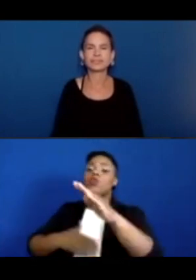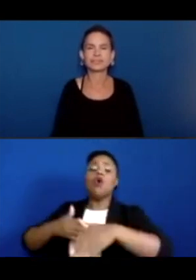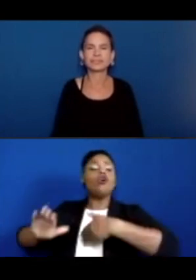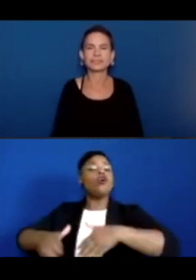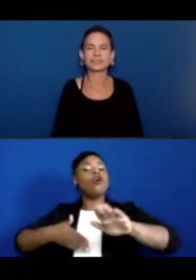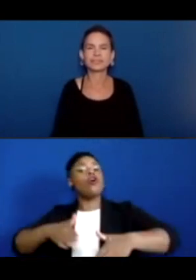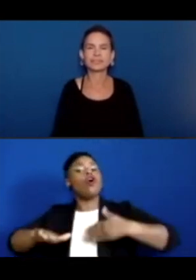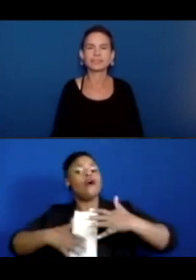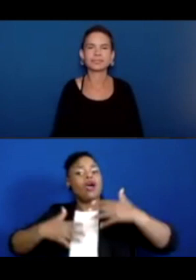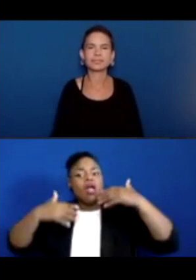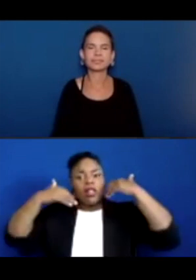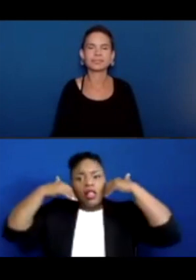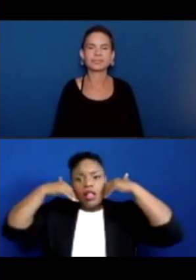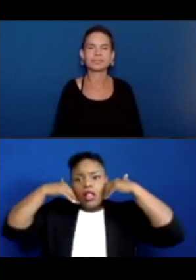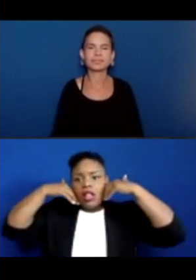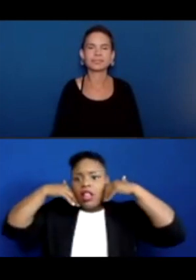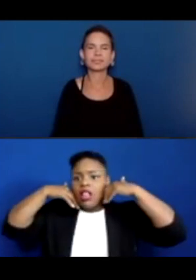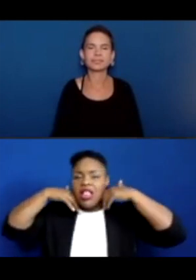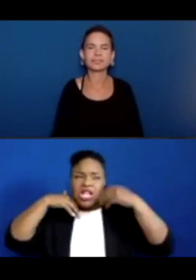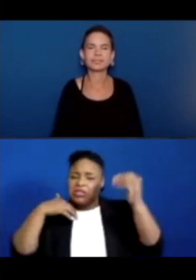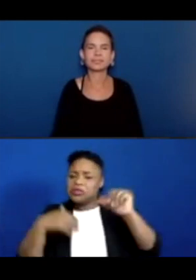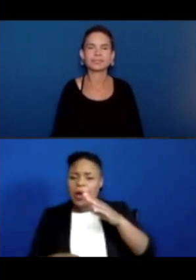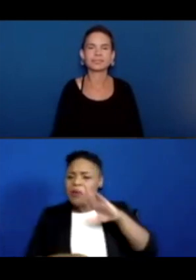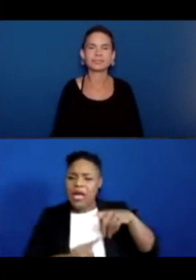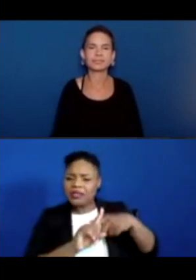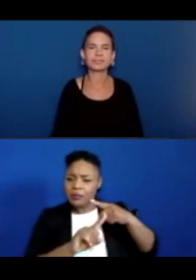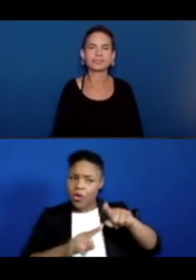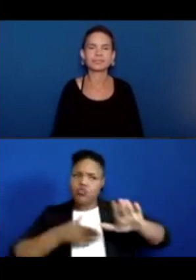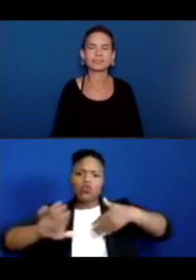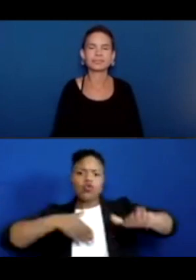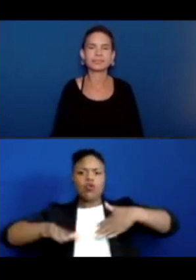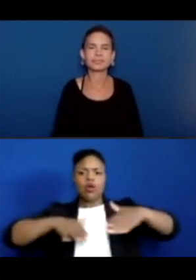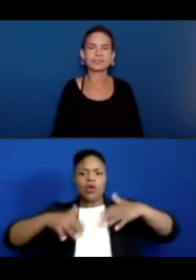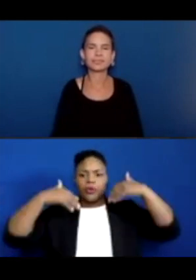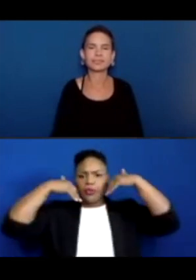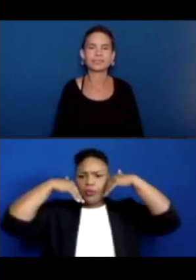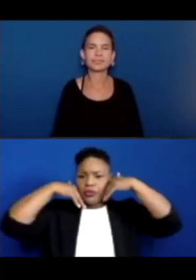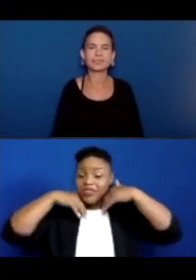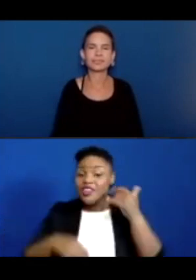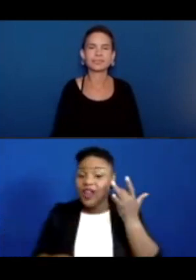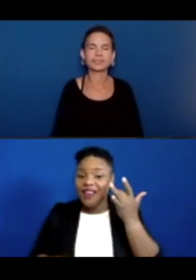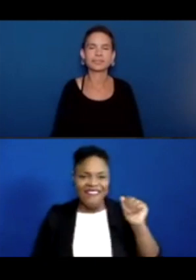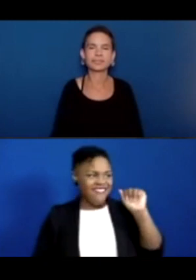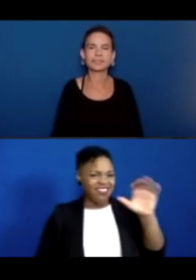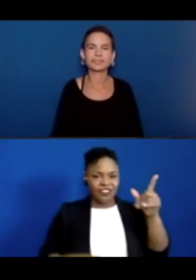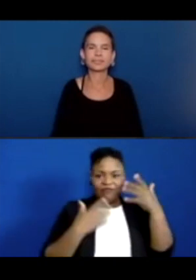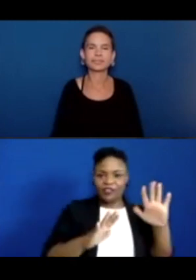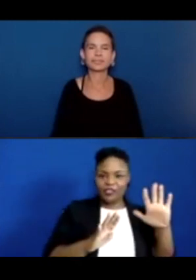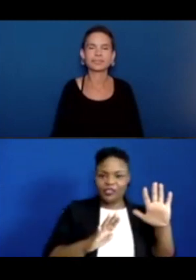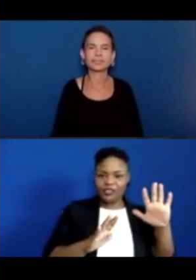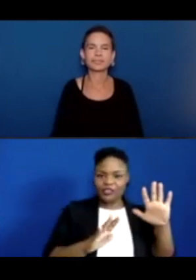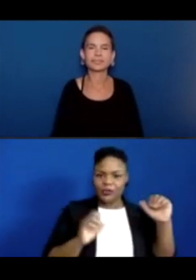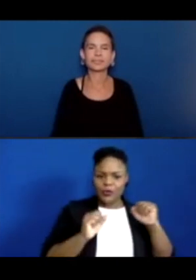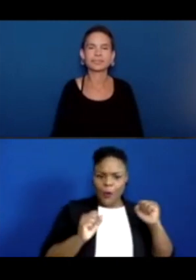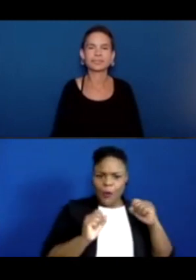that hot outside. And then we're outside for like 20 minutes and we're like sweating. Because the air conditioning has already kind